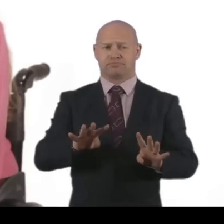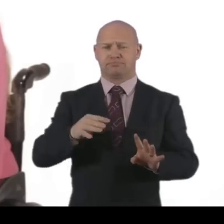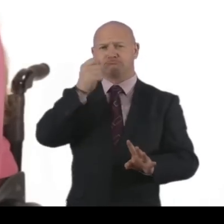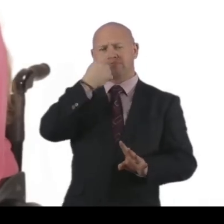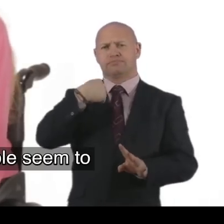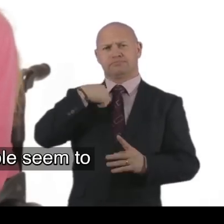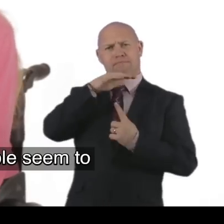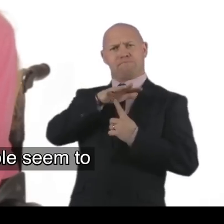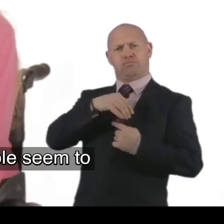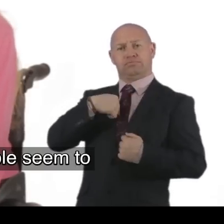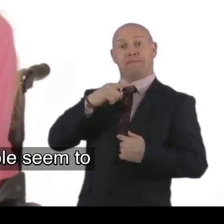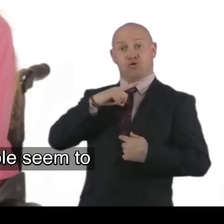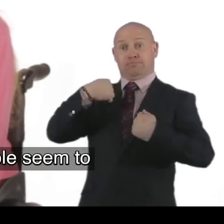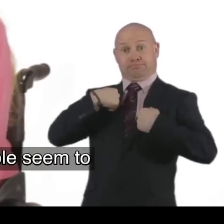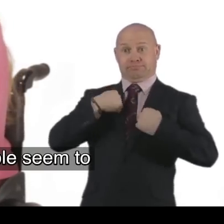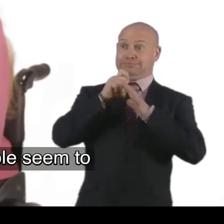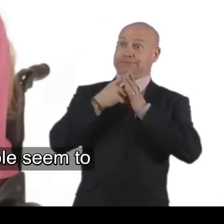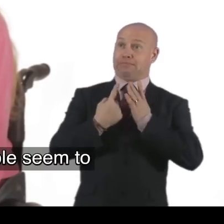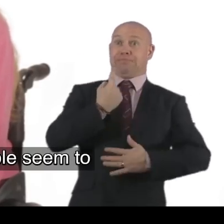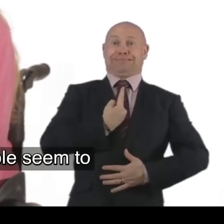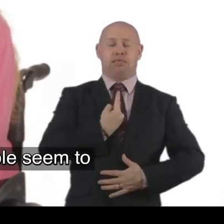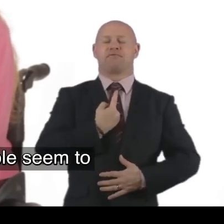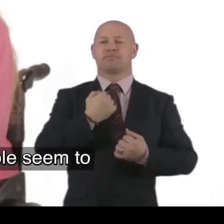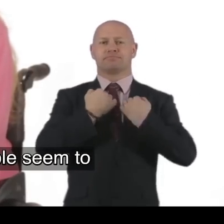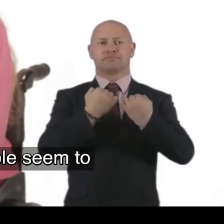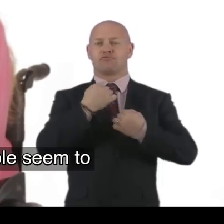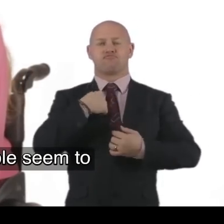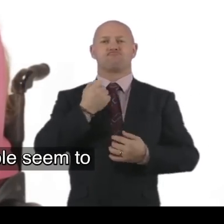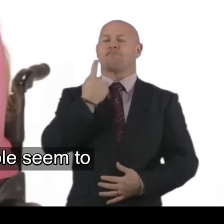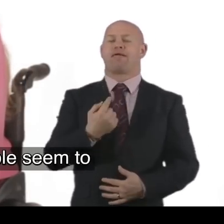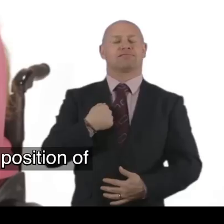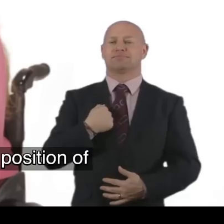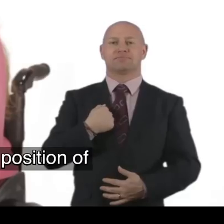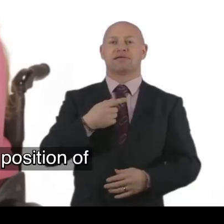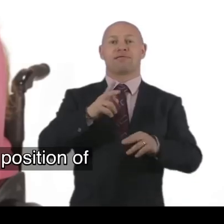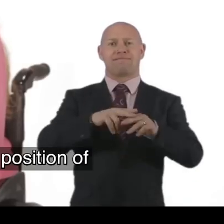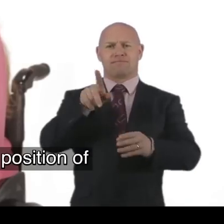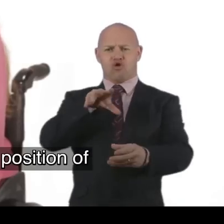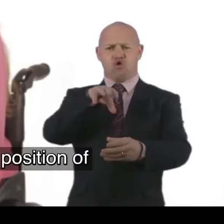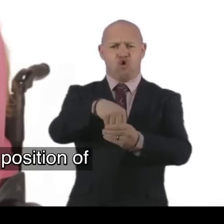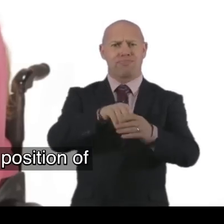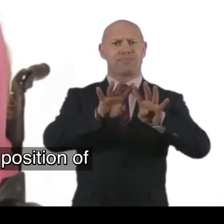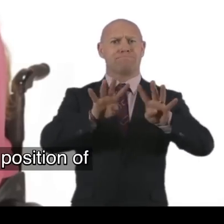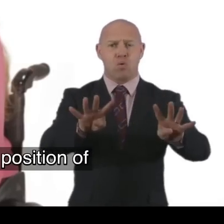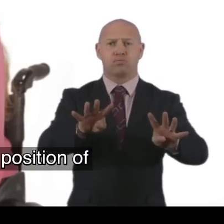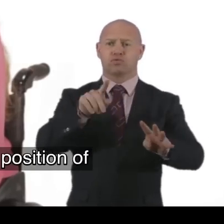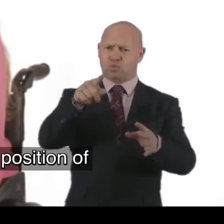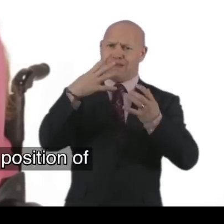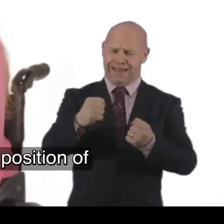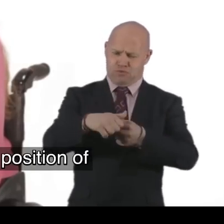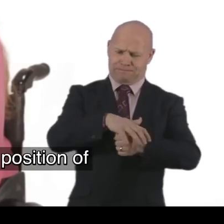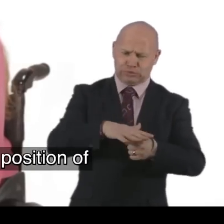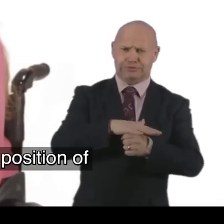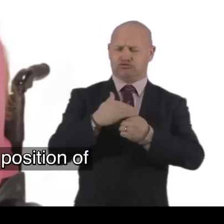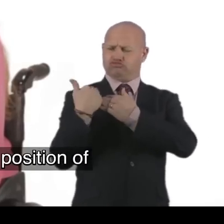a person. Because when you're a disabled person people just talk to you right over your head. When you're on a board and you've got a place, a position of